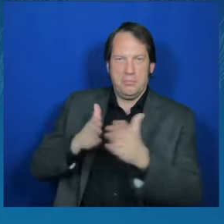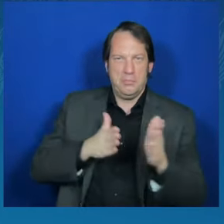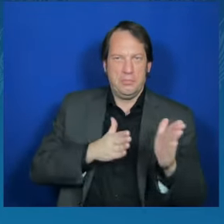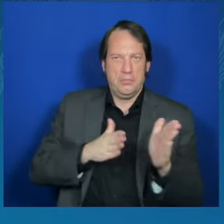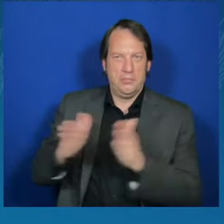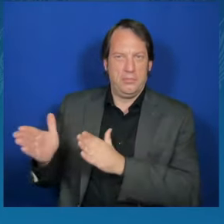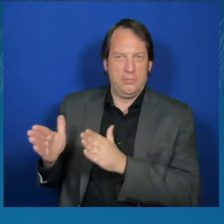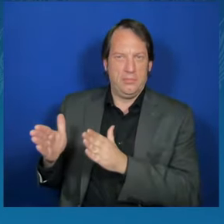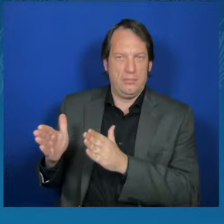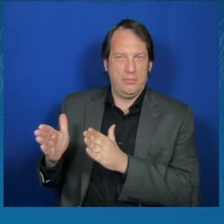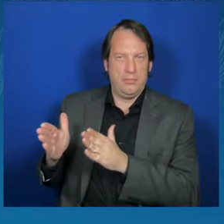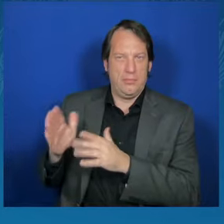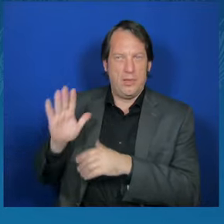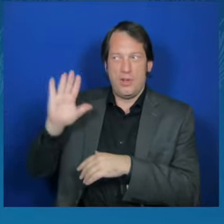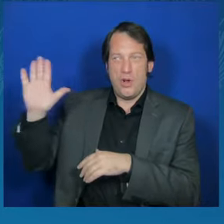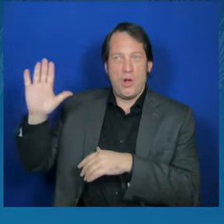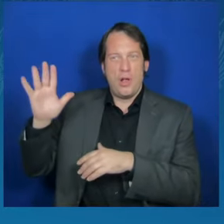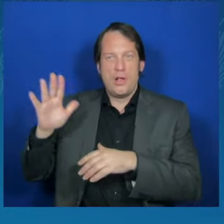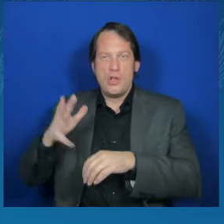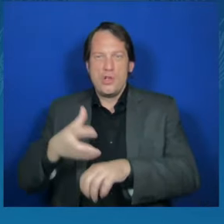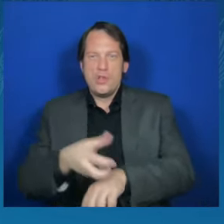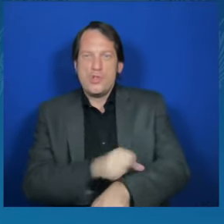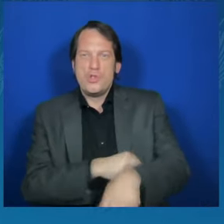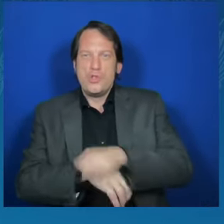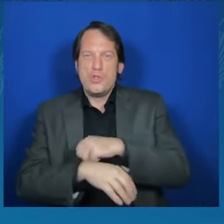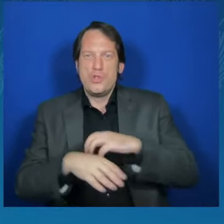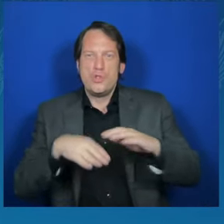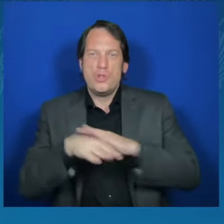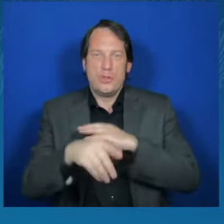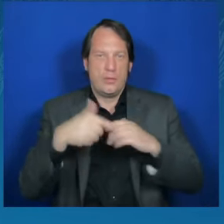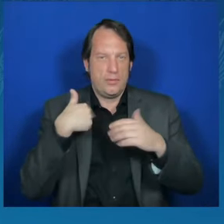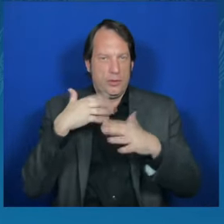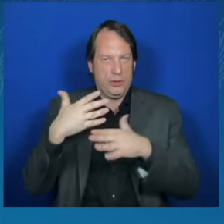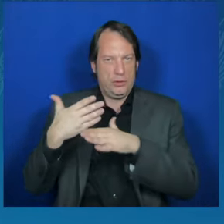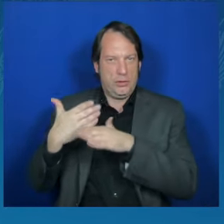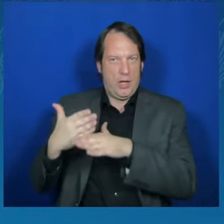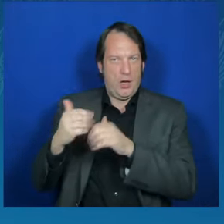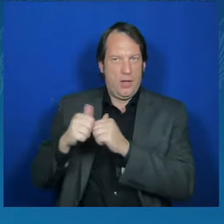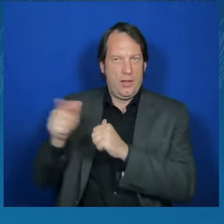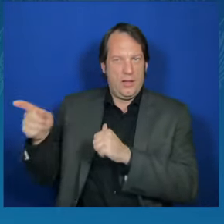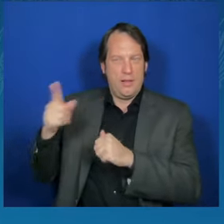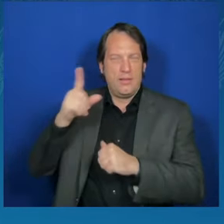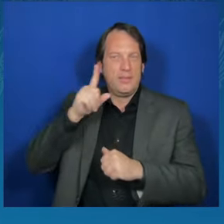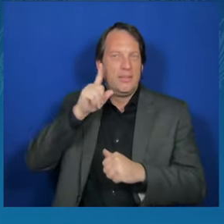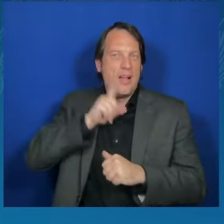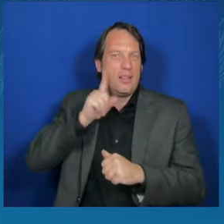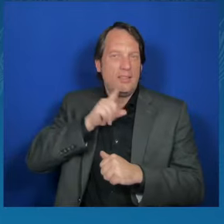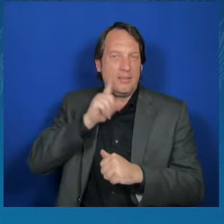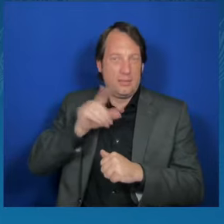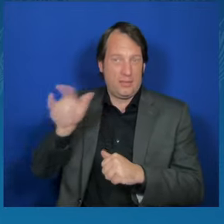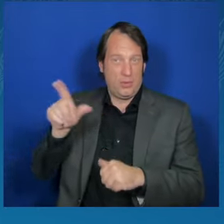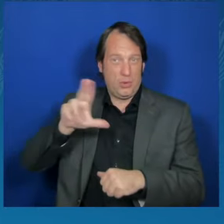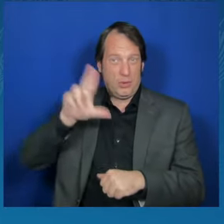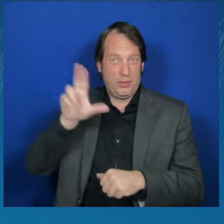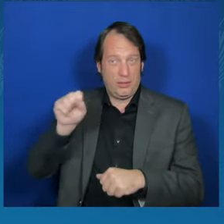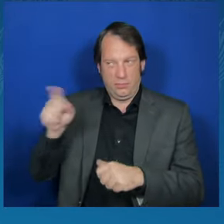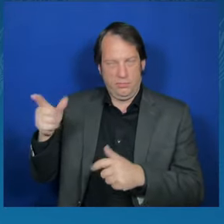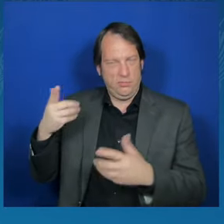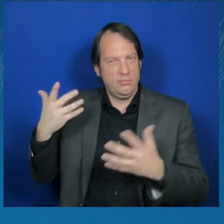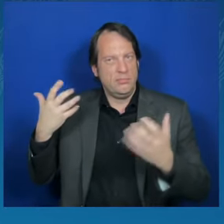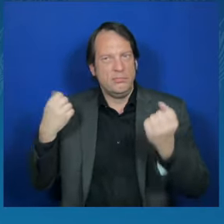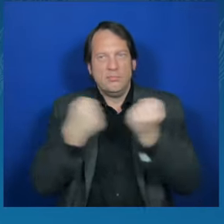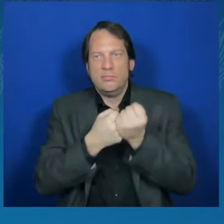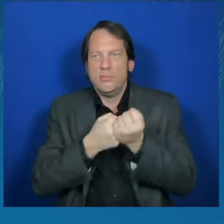then, President Zelensky, that the United States stands with Ukraine. And we have been proud to stand with Ukraine over the last two